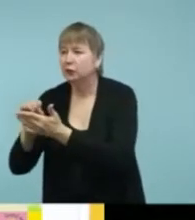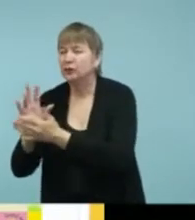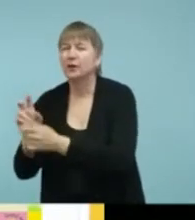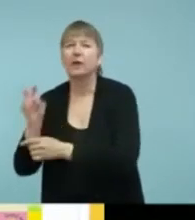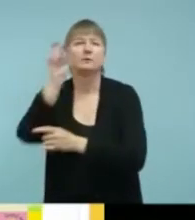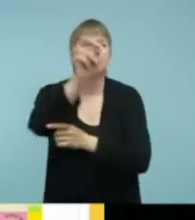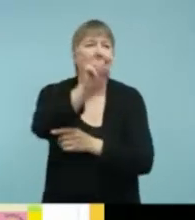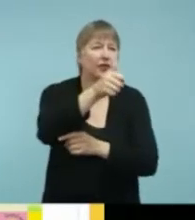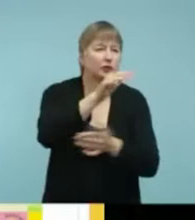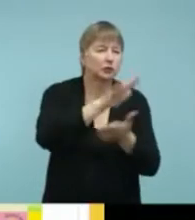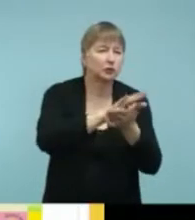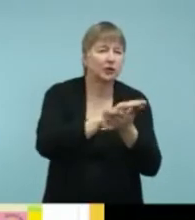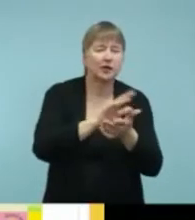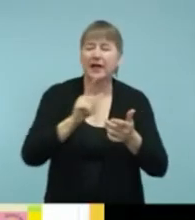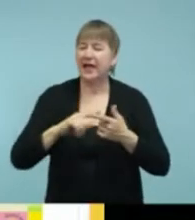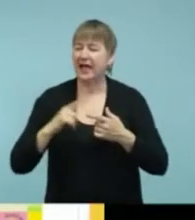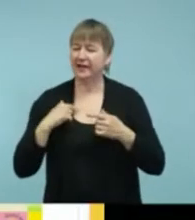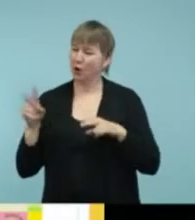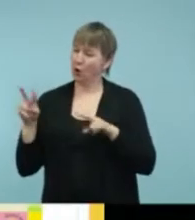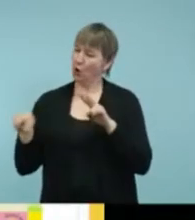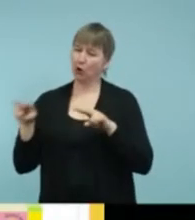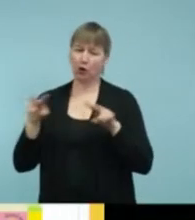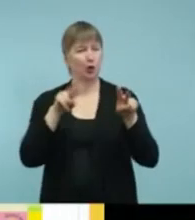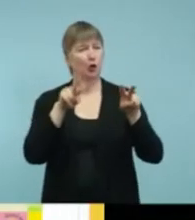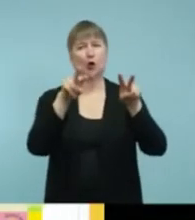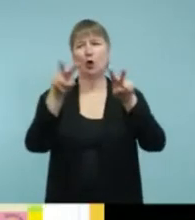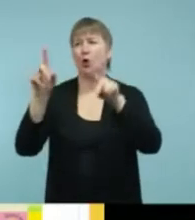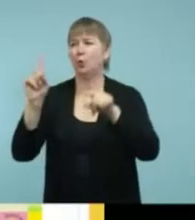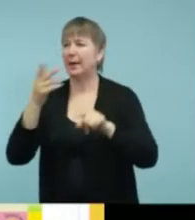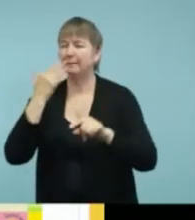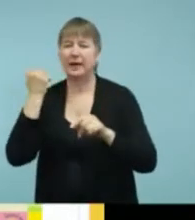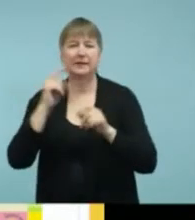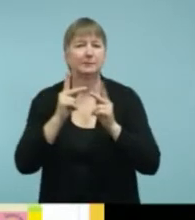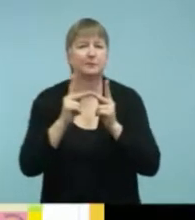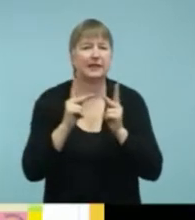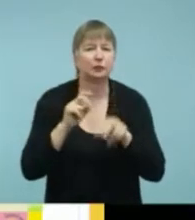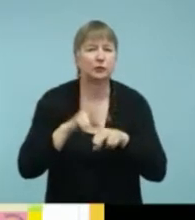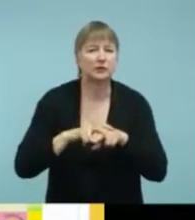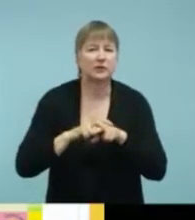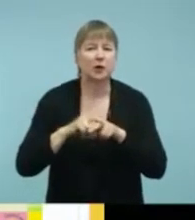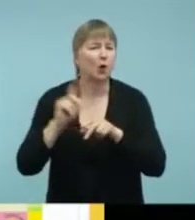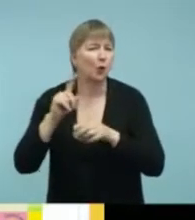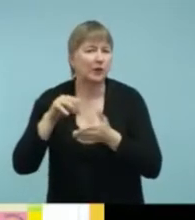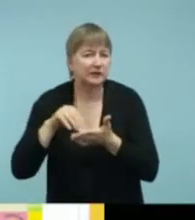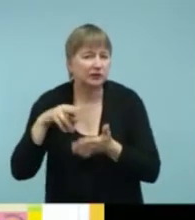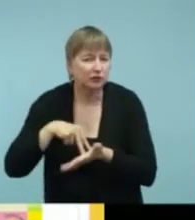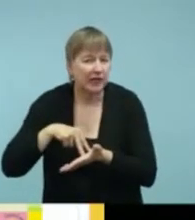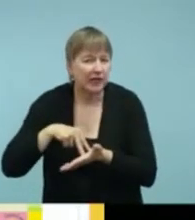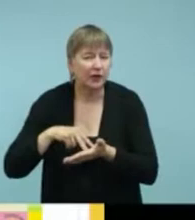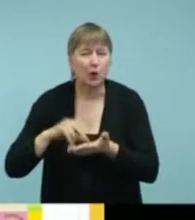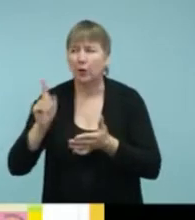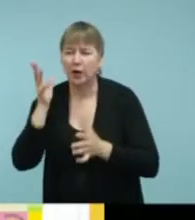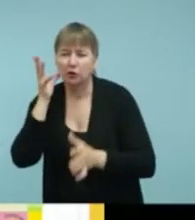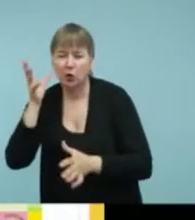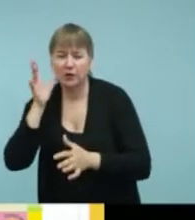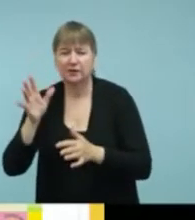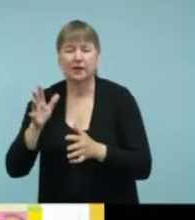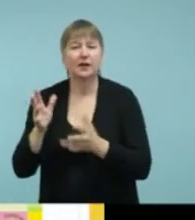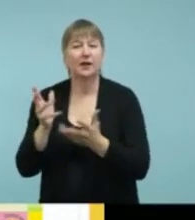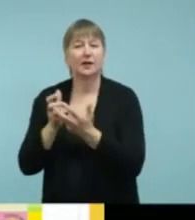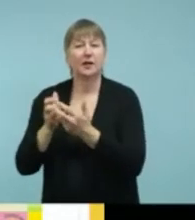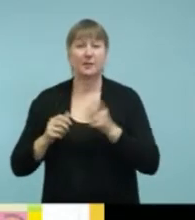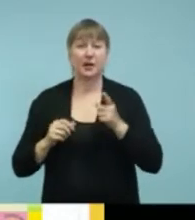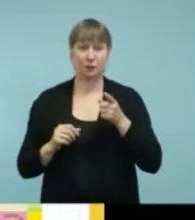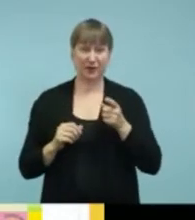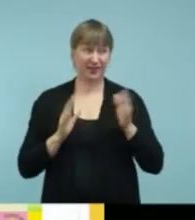okay, where's a good place for you to sit? Where's noisy? Where does your teacher stand? And they kind of work that all out. Well, with Skitch,